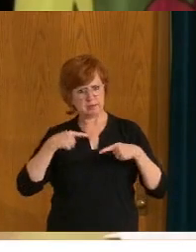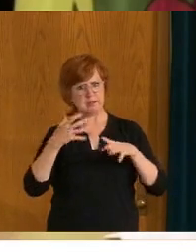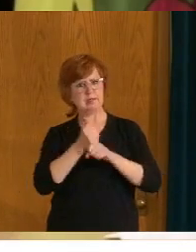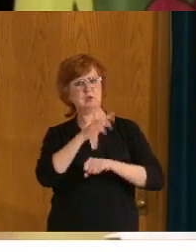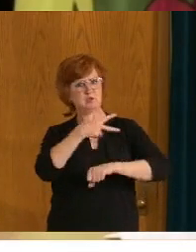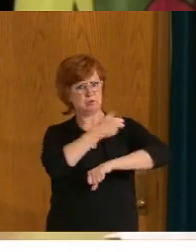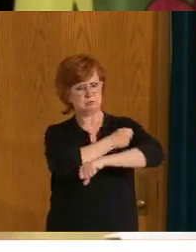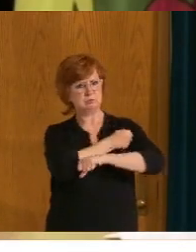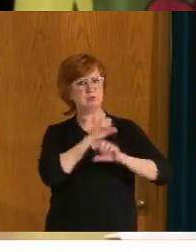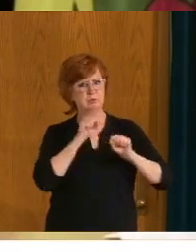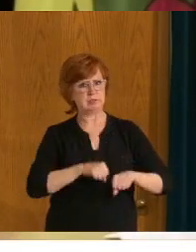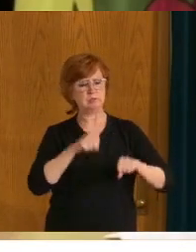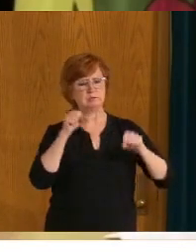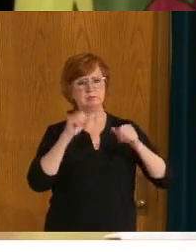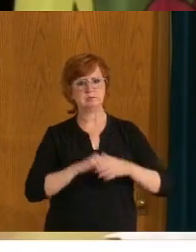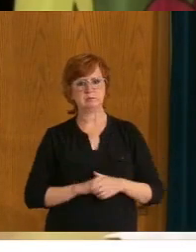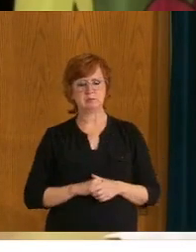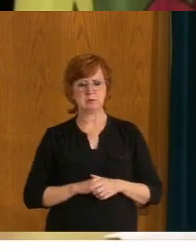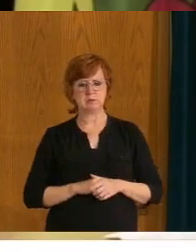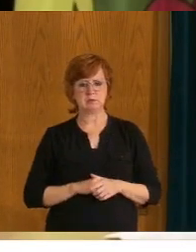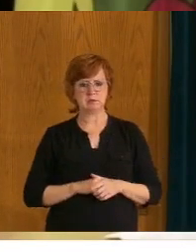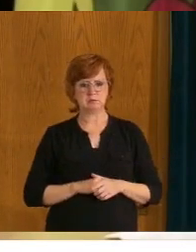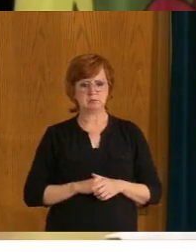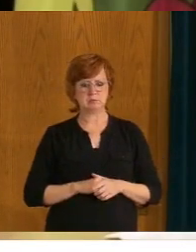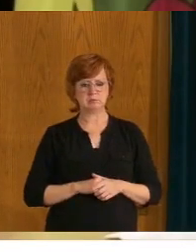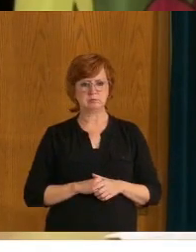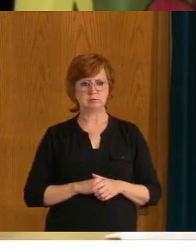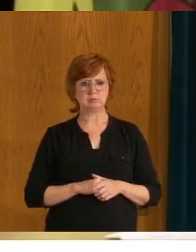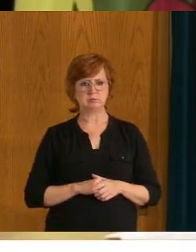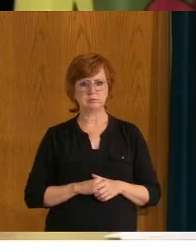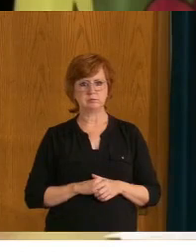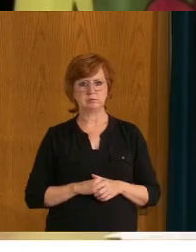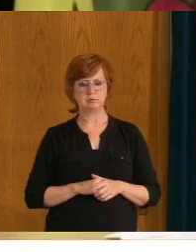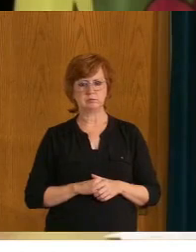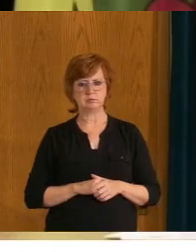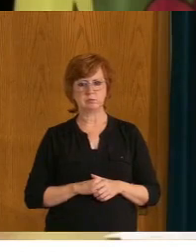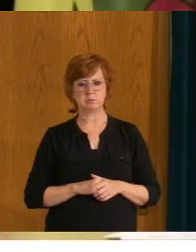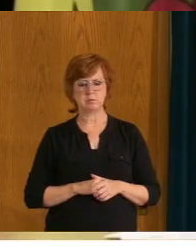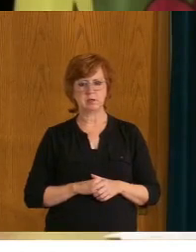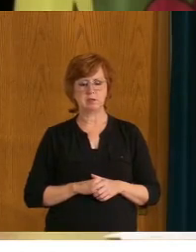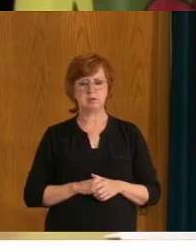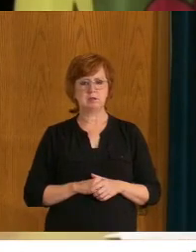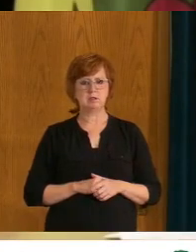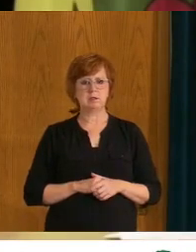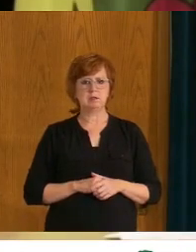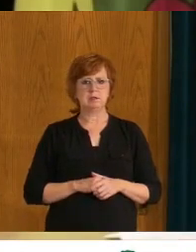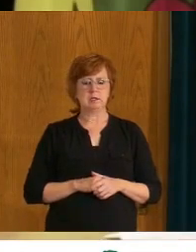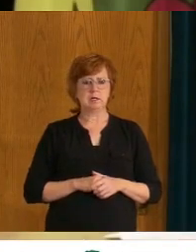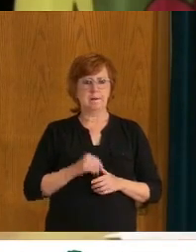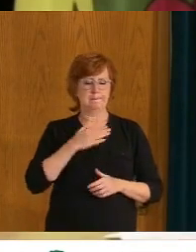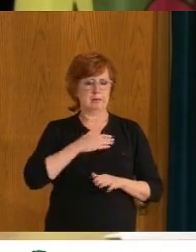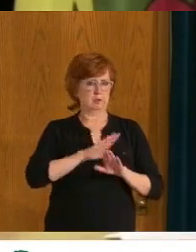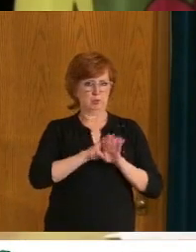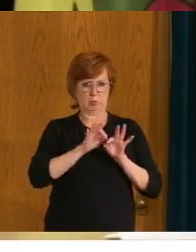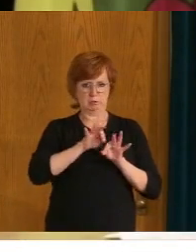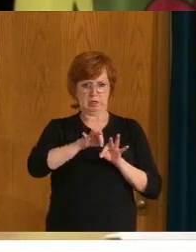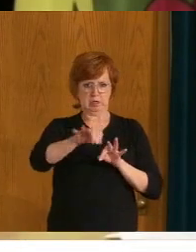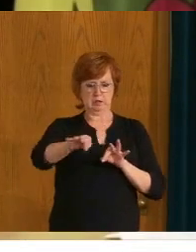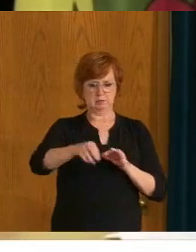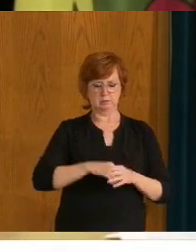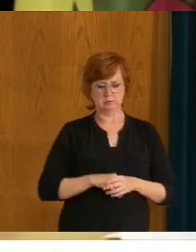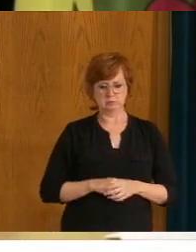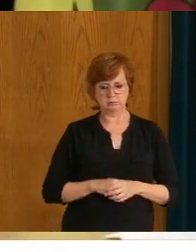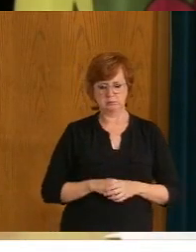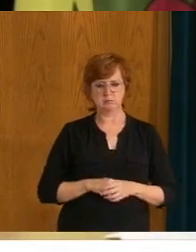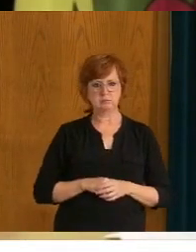their first dose, ultimately the second dose, uh, to do so and to do so sooner, uh, rather than later. We're also seeing in, in large, large numbers across the province, people